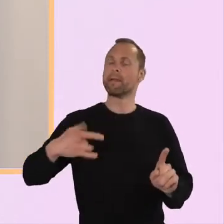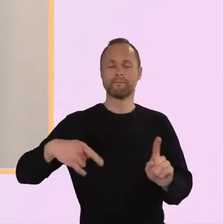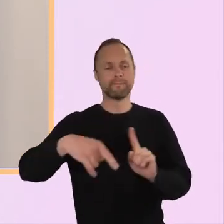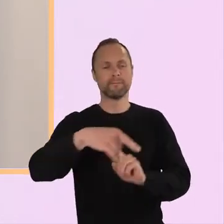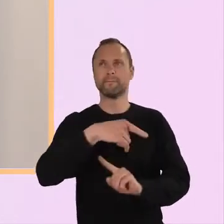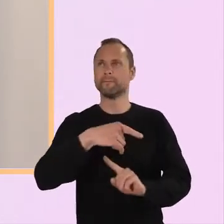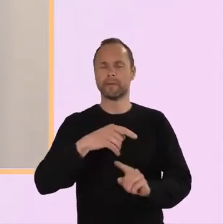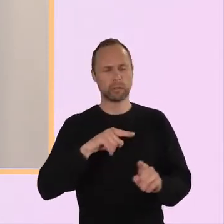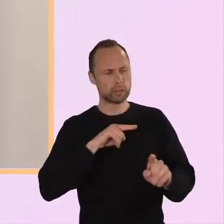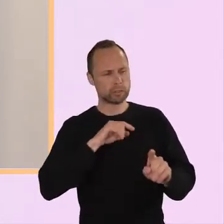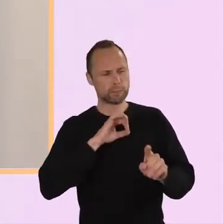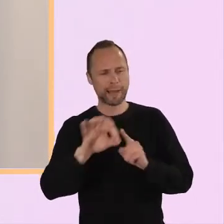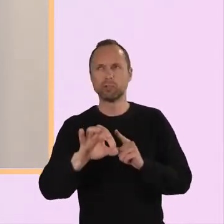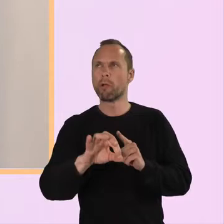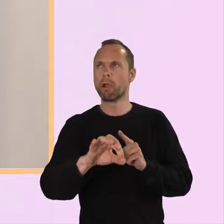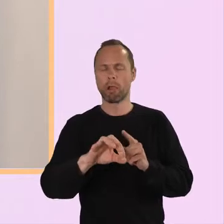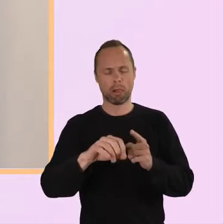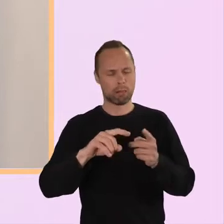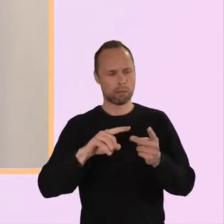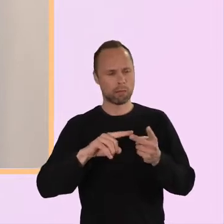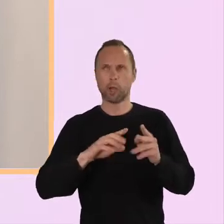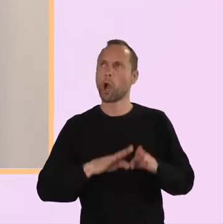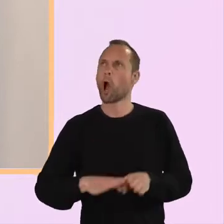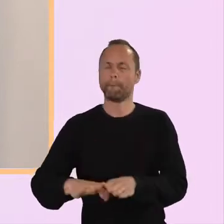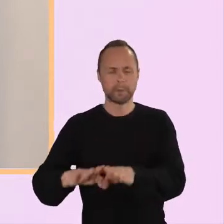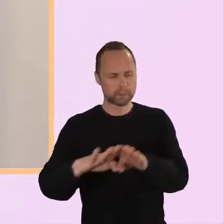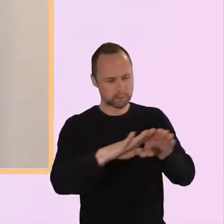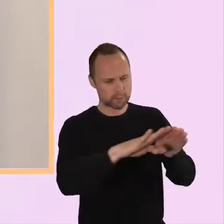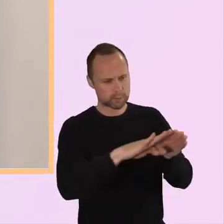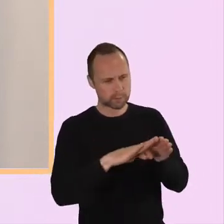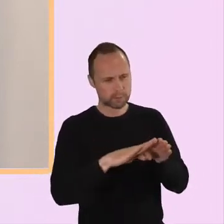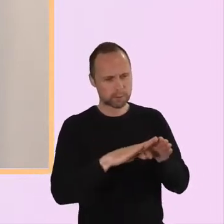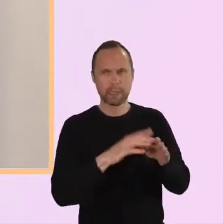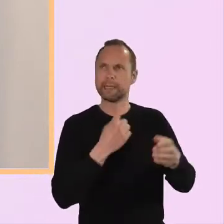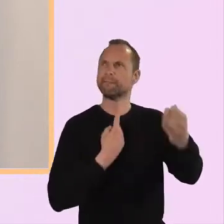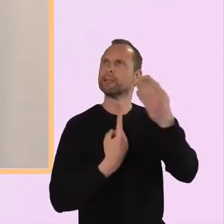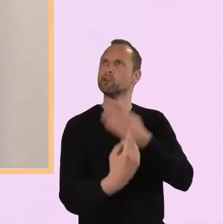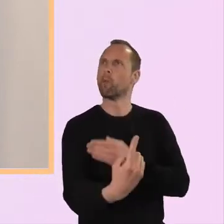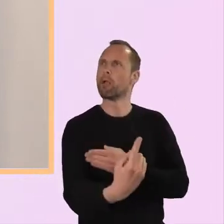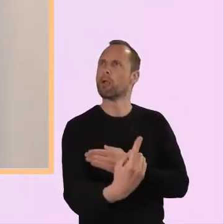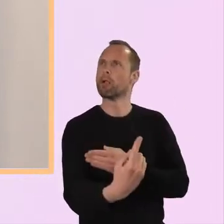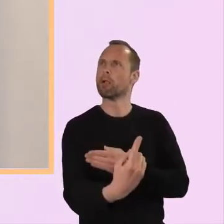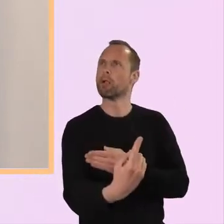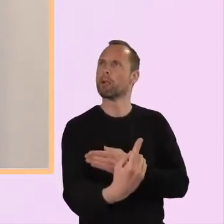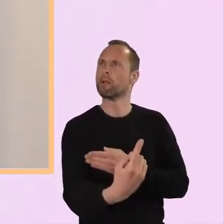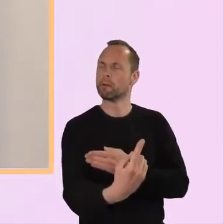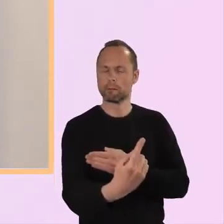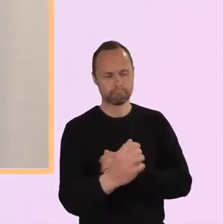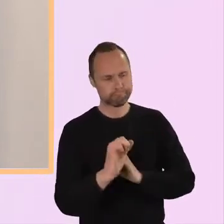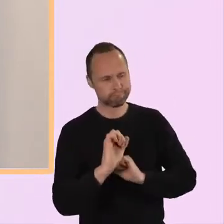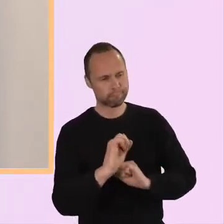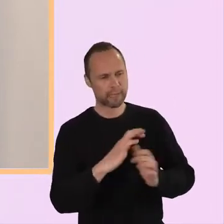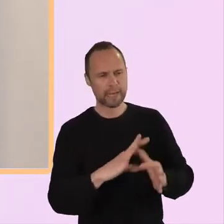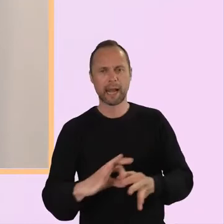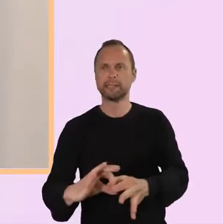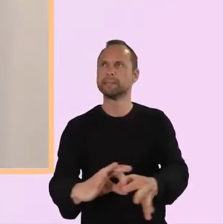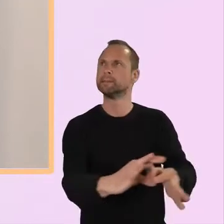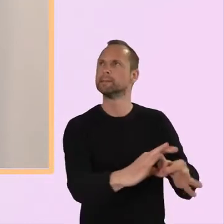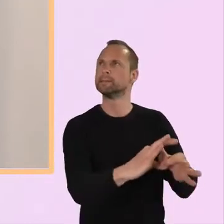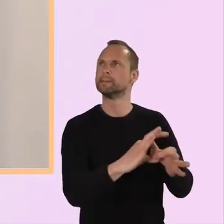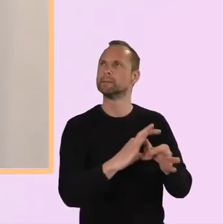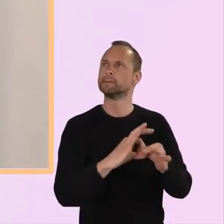Unique and common and individual and connected